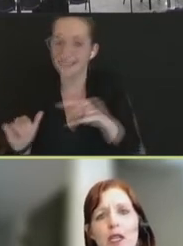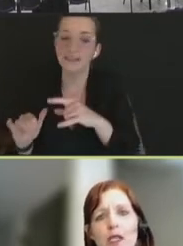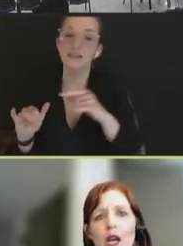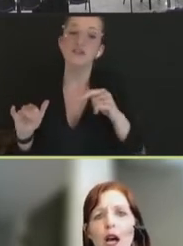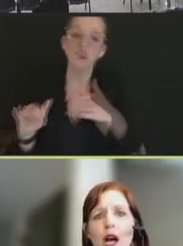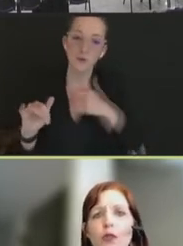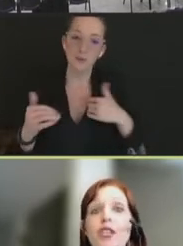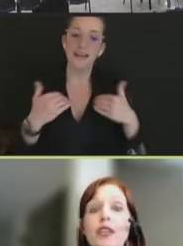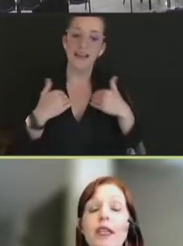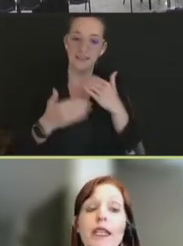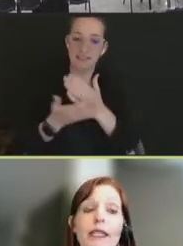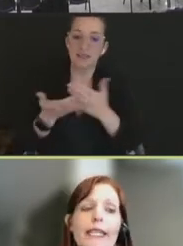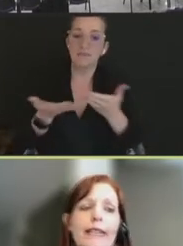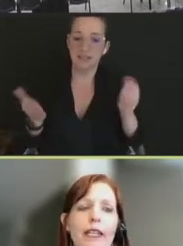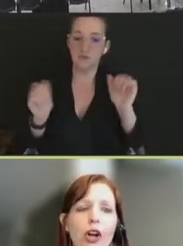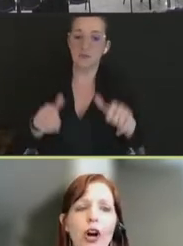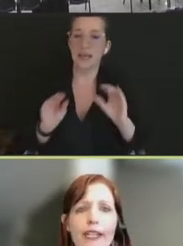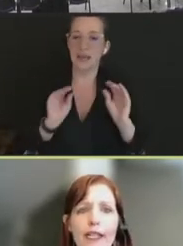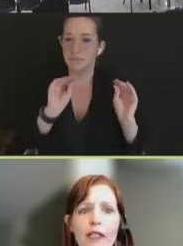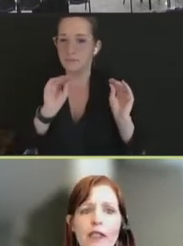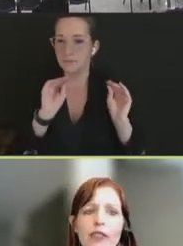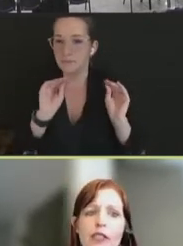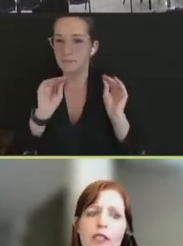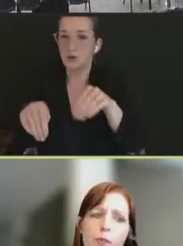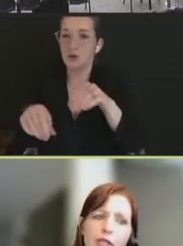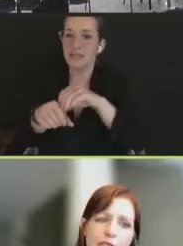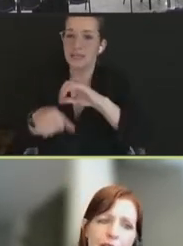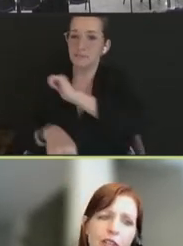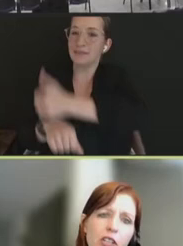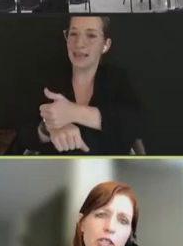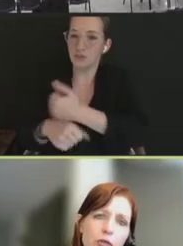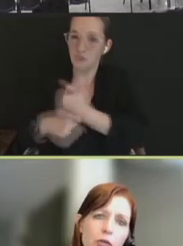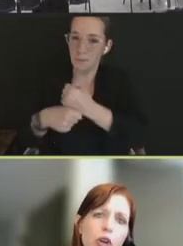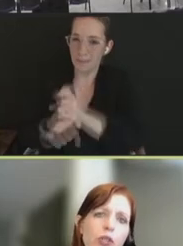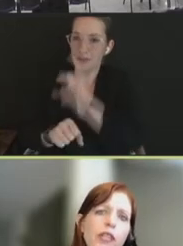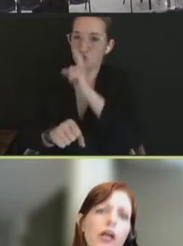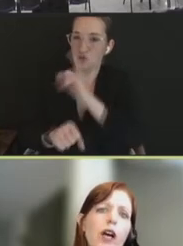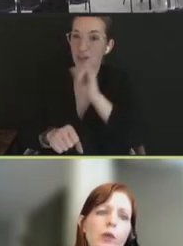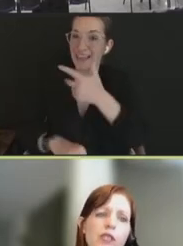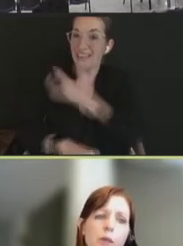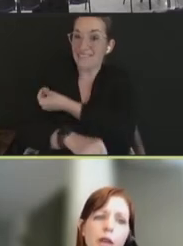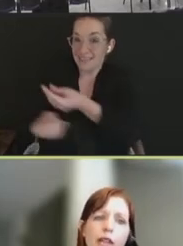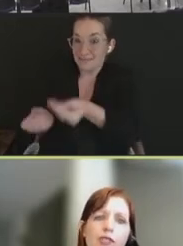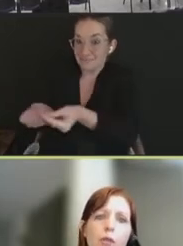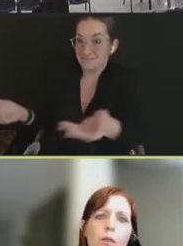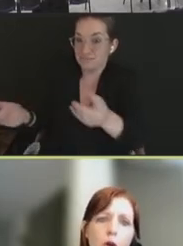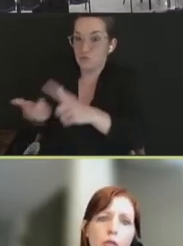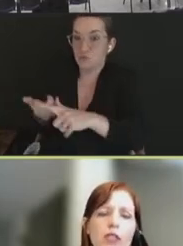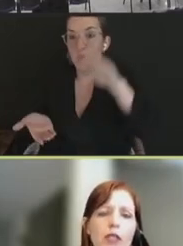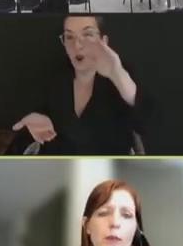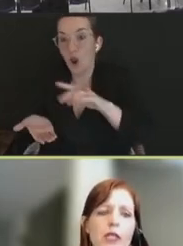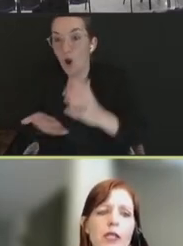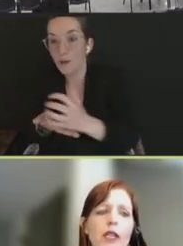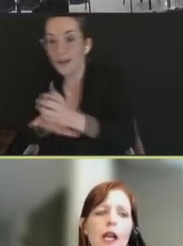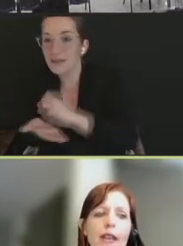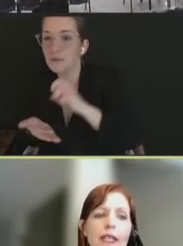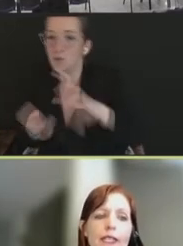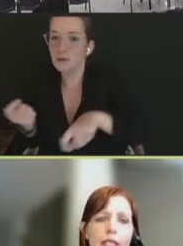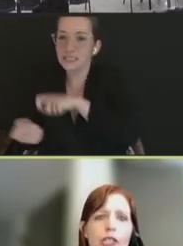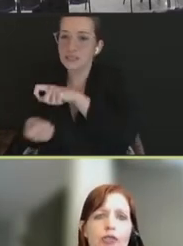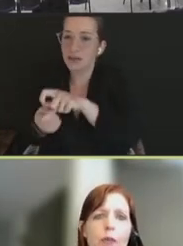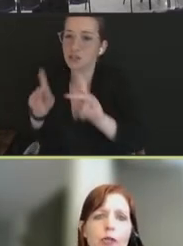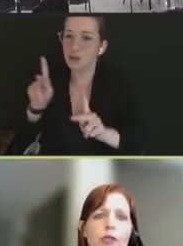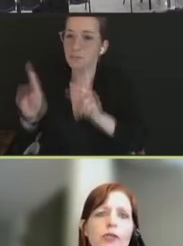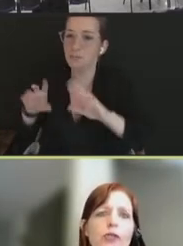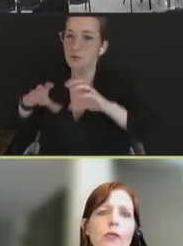is reaching the intended audience. And this is particularly true early on when supplies are most limited. That